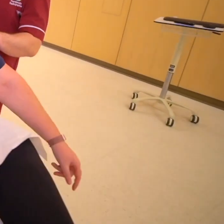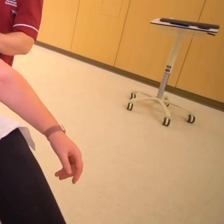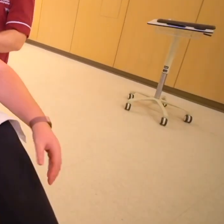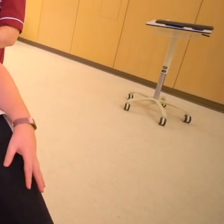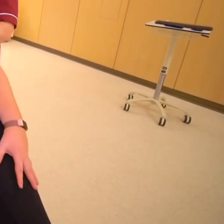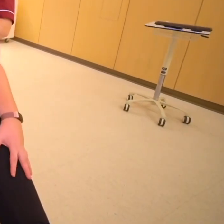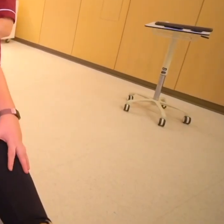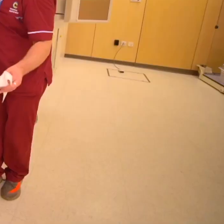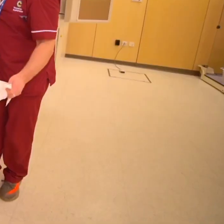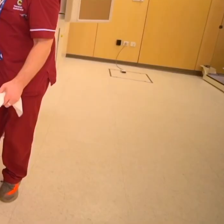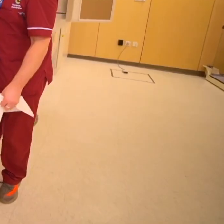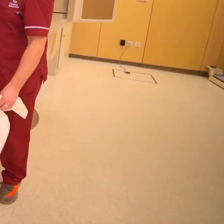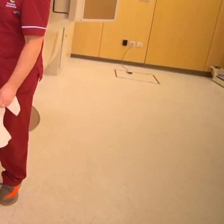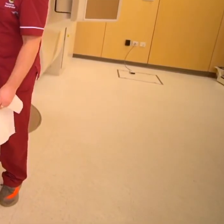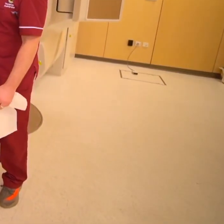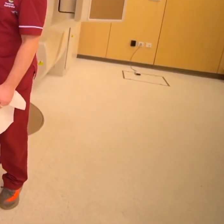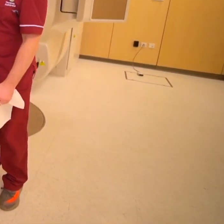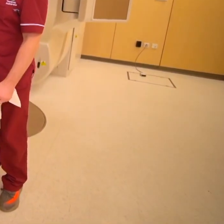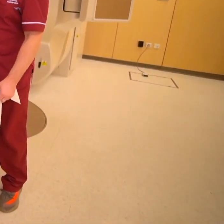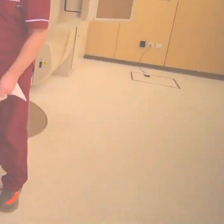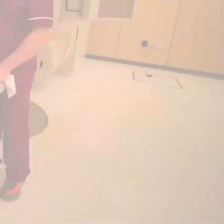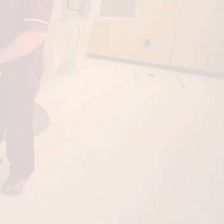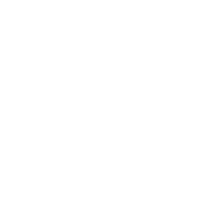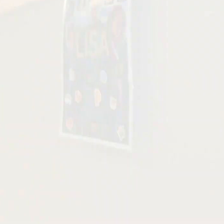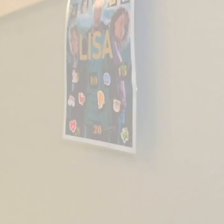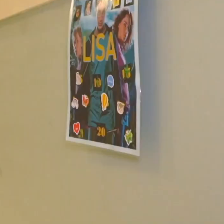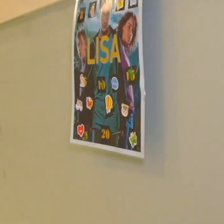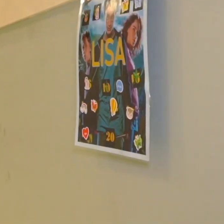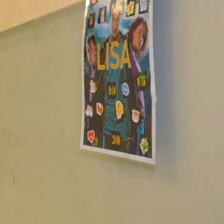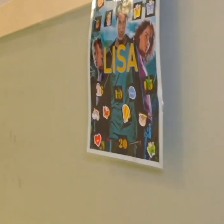so so so so Thank you.